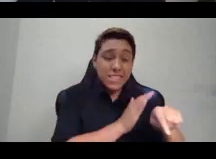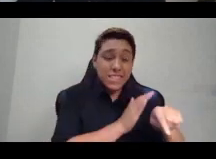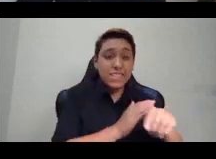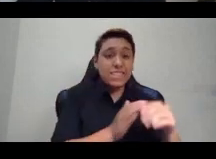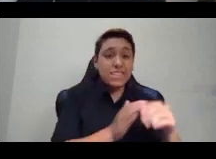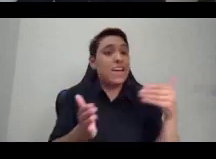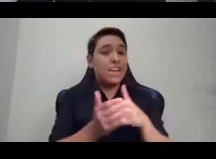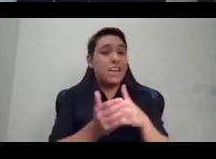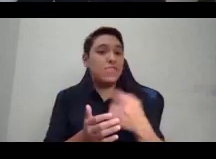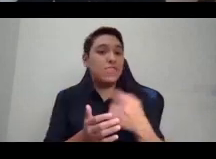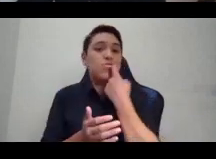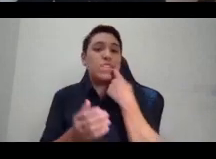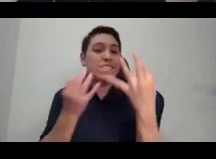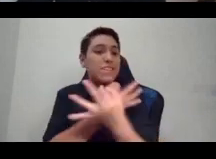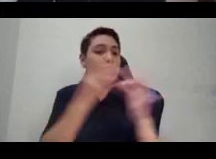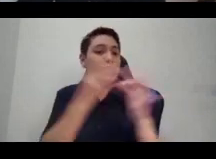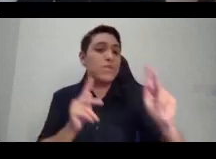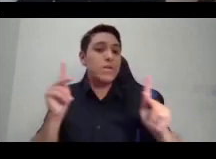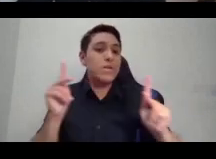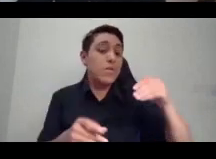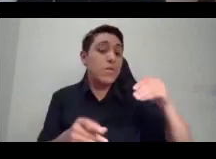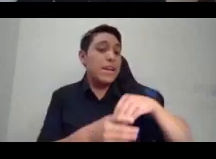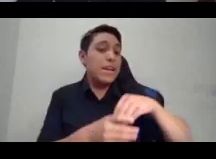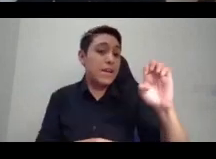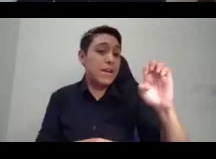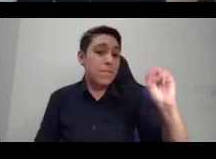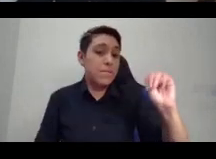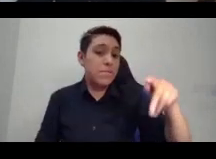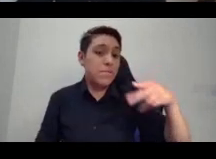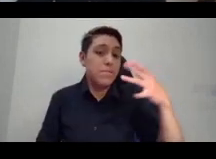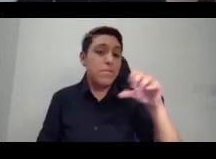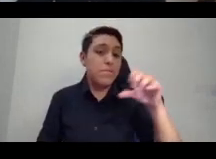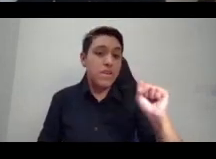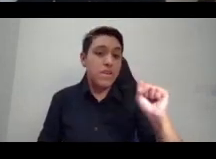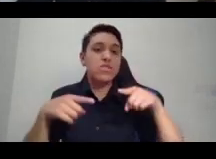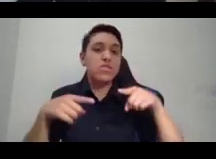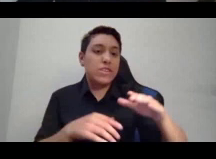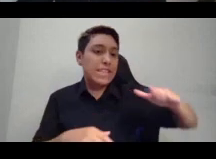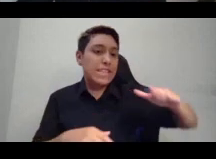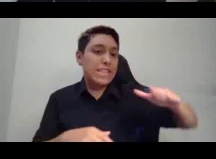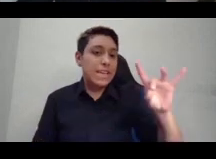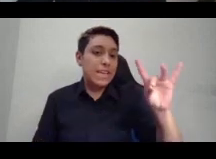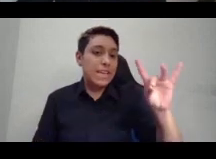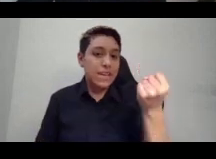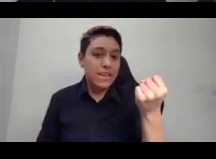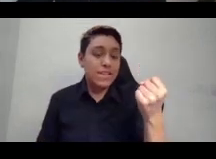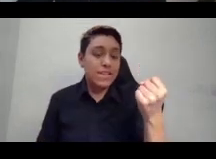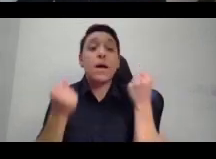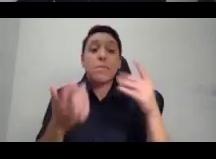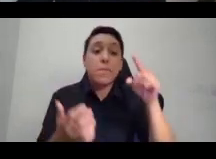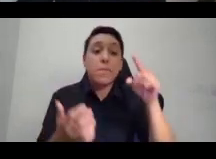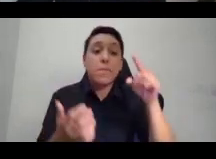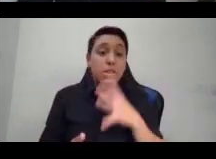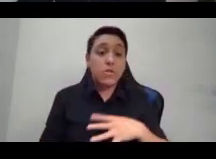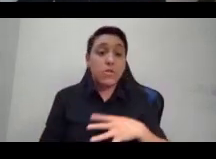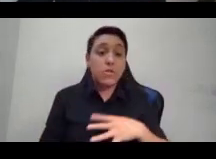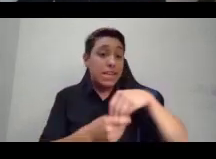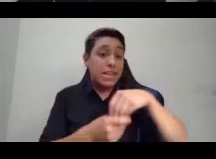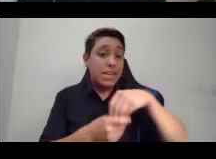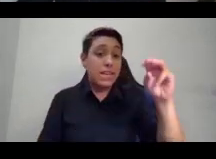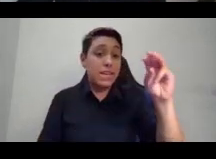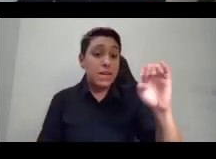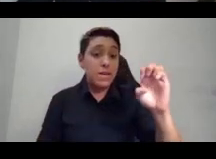Memphis in the 1880s. And many of the black women in Memphis experienced extraordinary